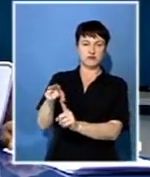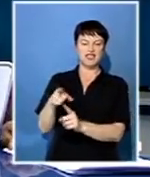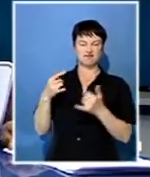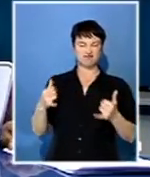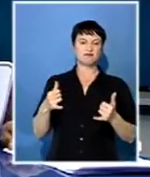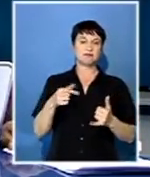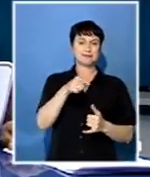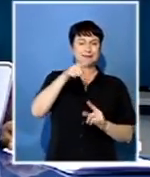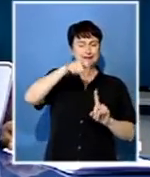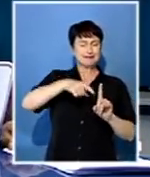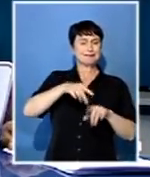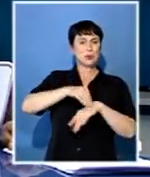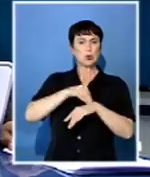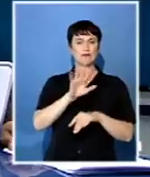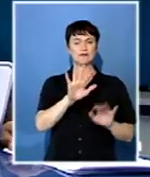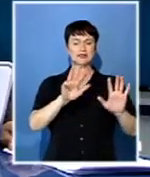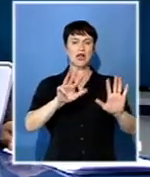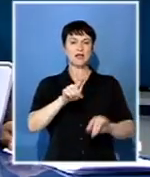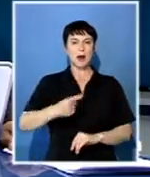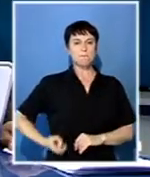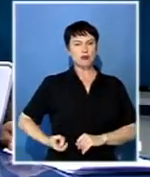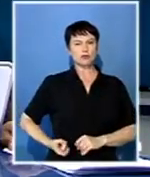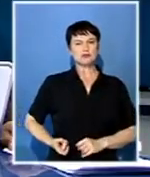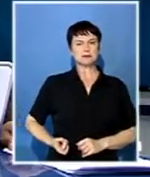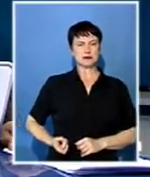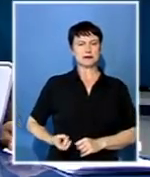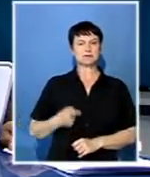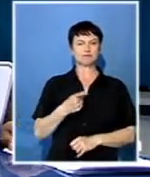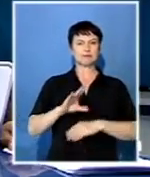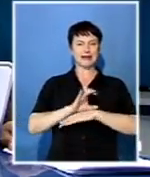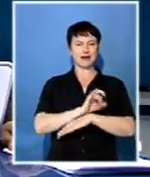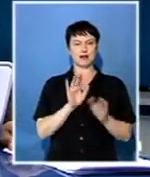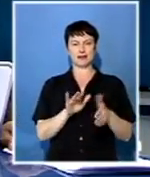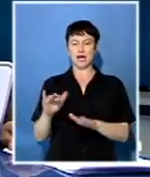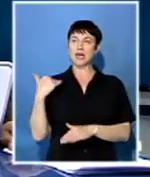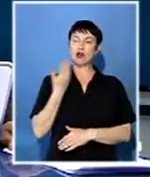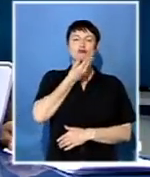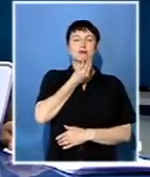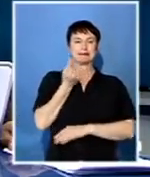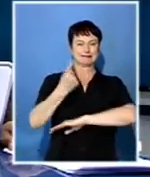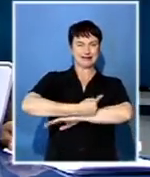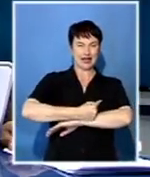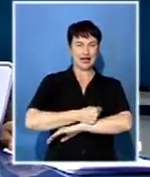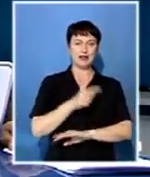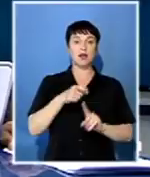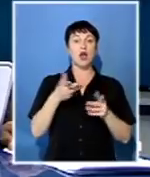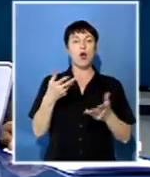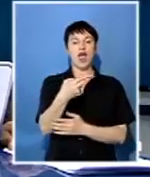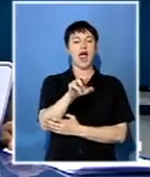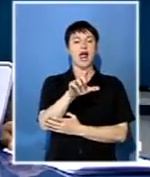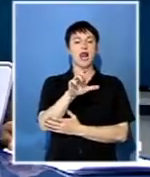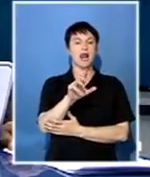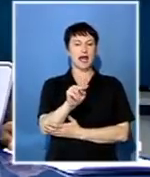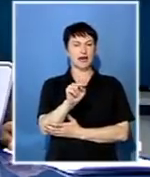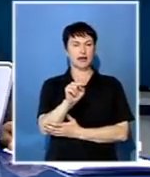send-off. The 59-year-old died of pancreatic cancer at Helen Joseph Hospital on Christmas Day. Decorated with, among